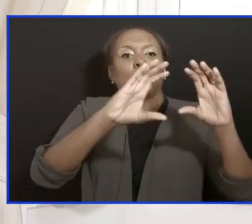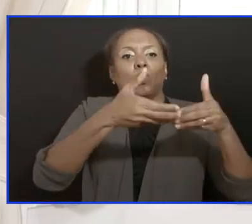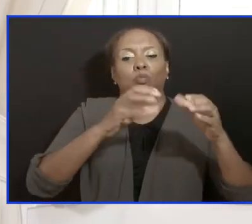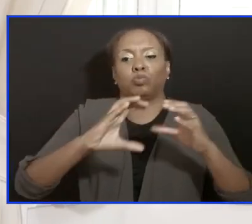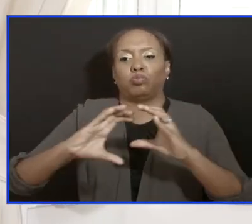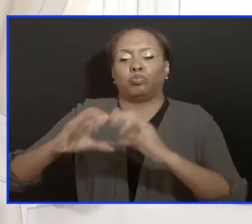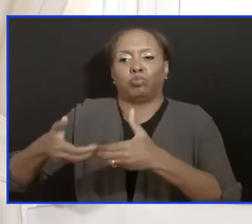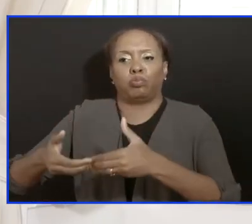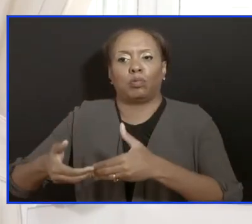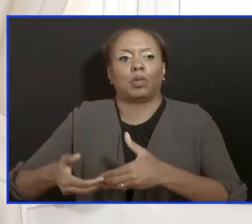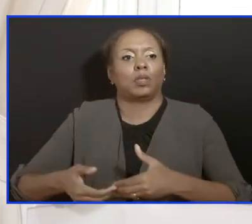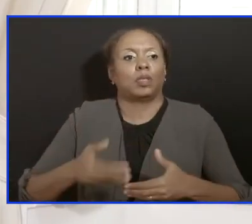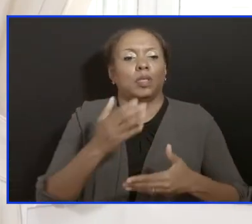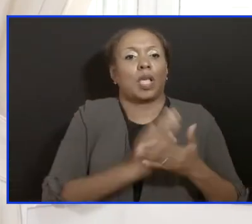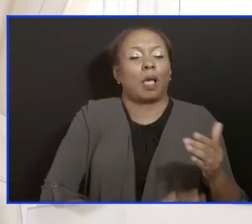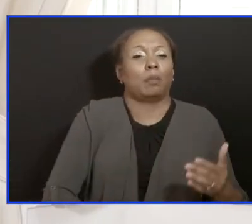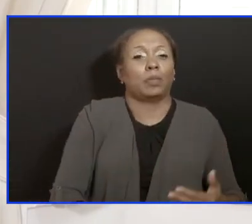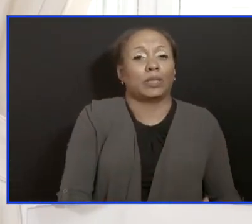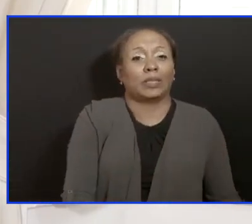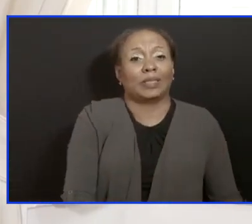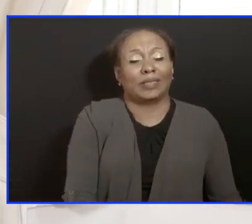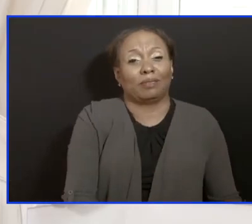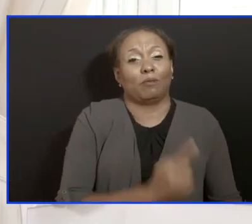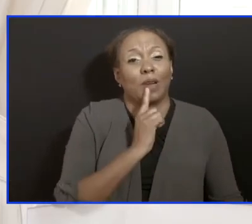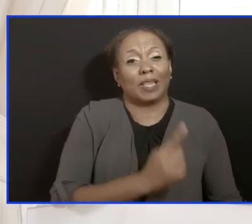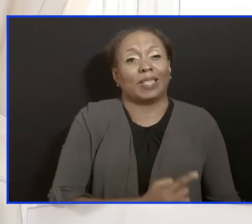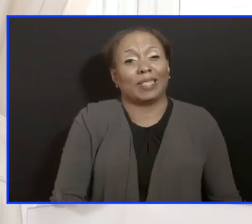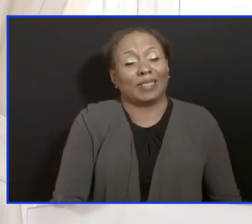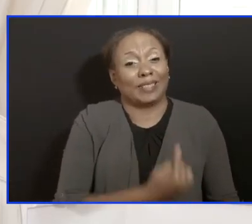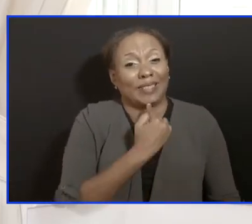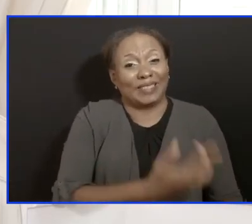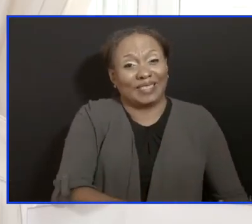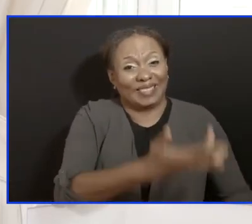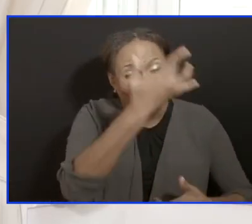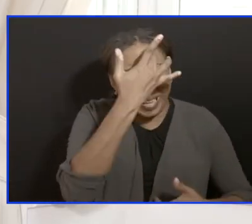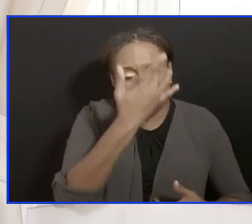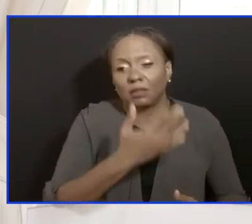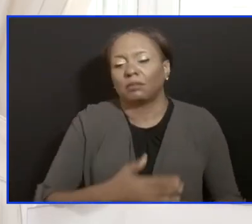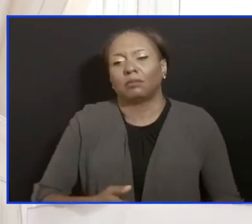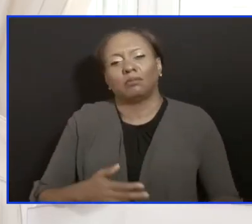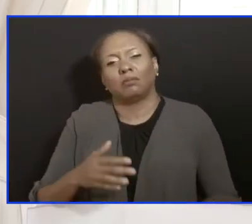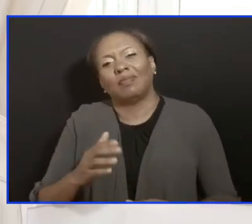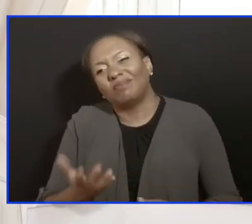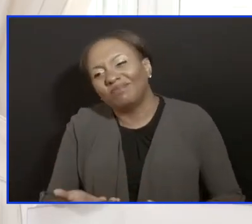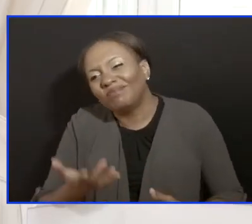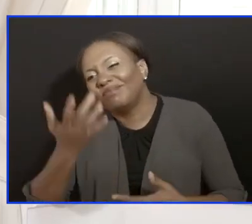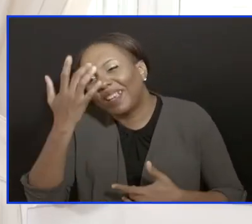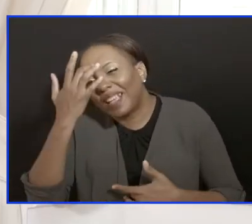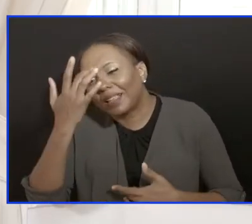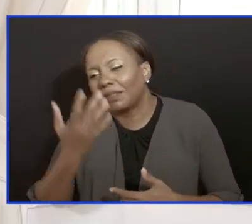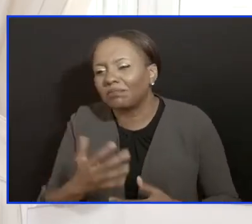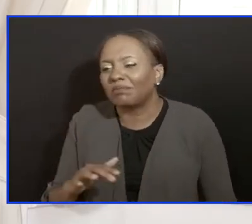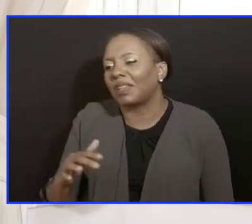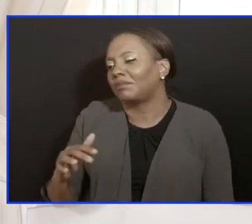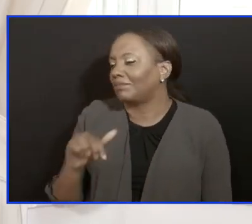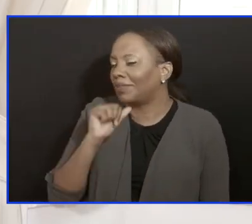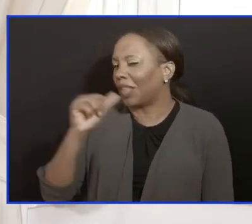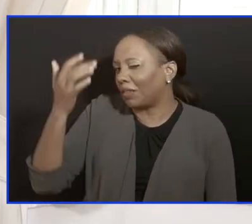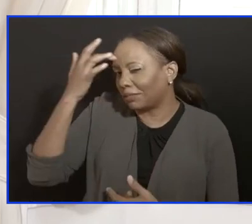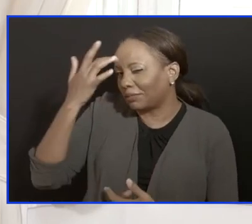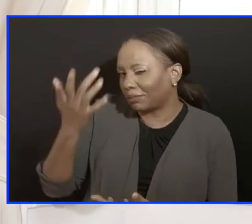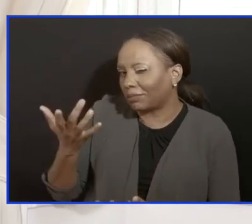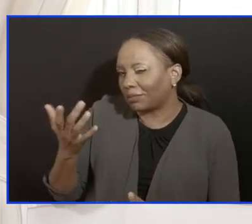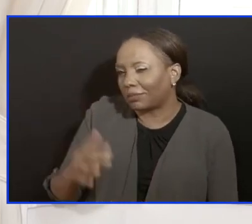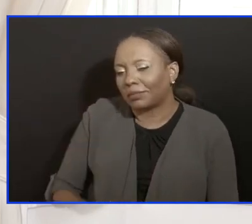get the necessary care that you need early. So I'm appealing to all persons if you are and